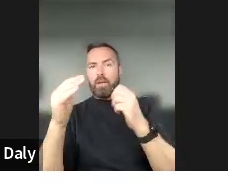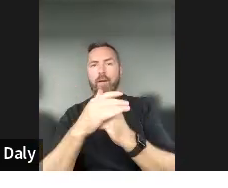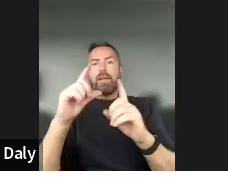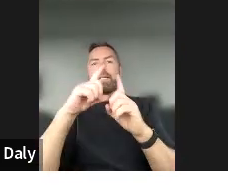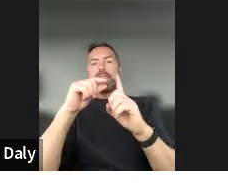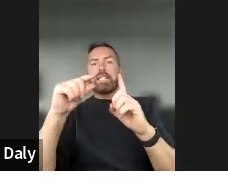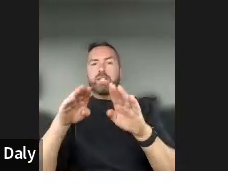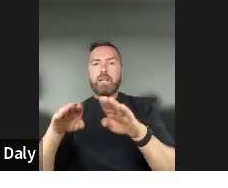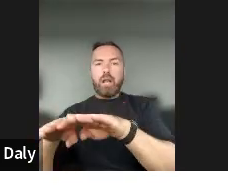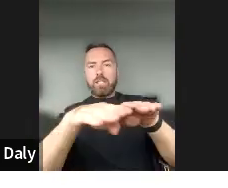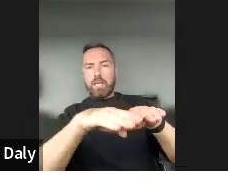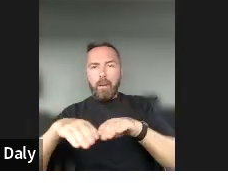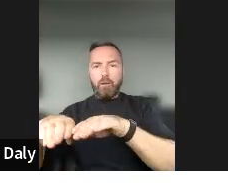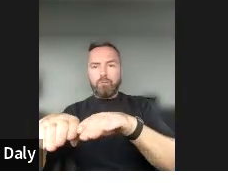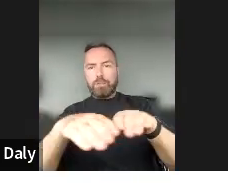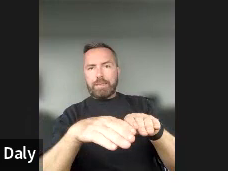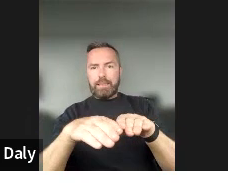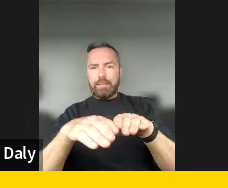how we can make it truly inclusive